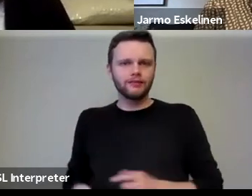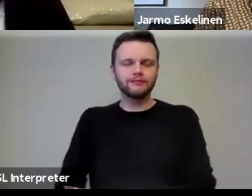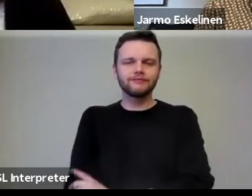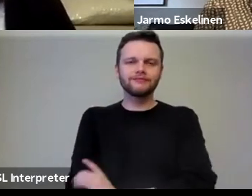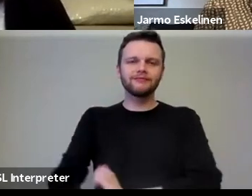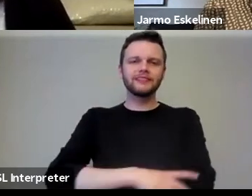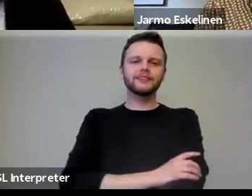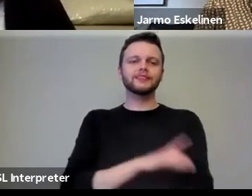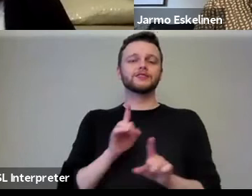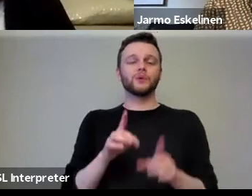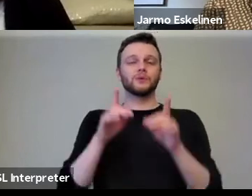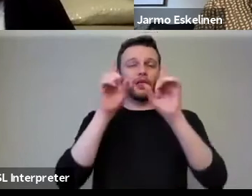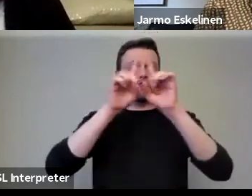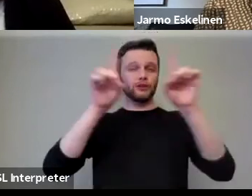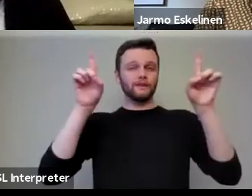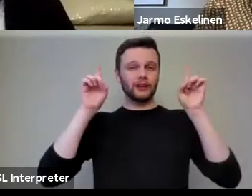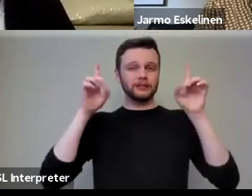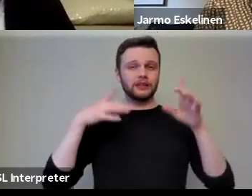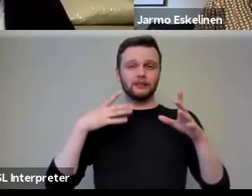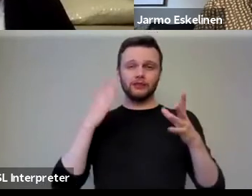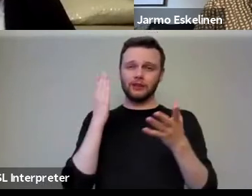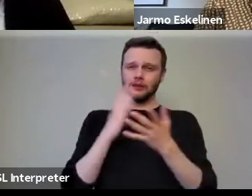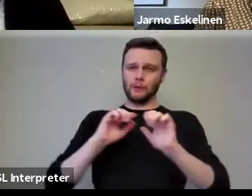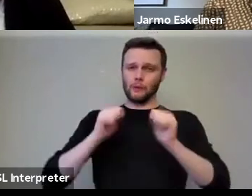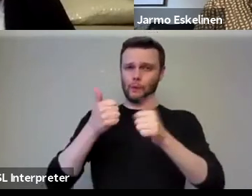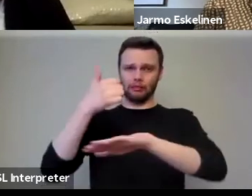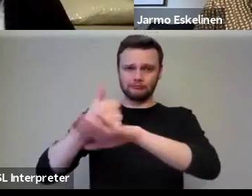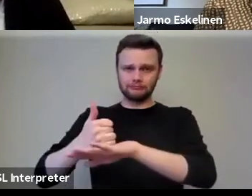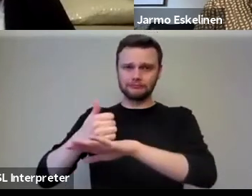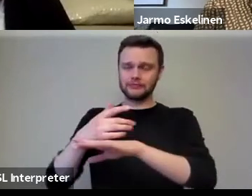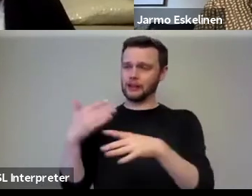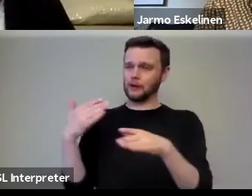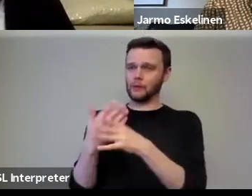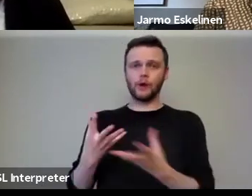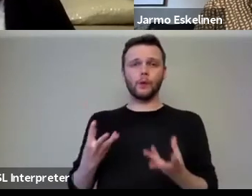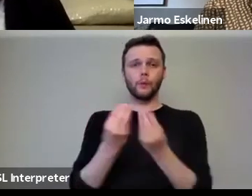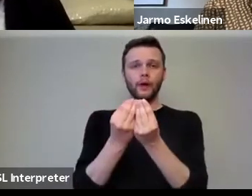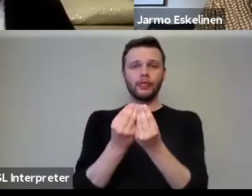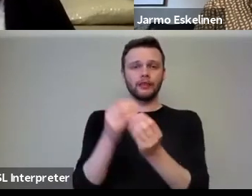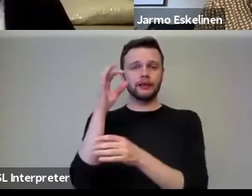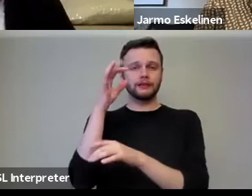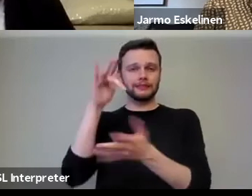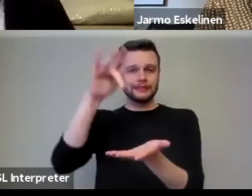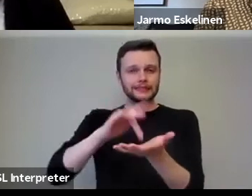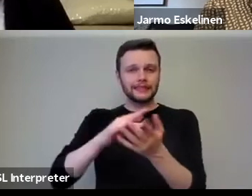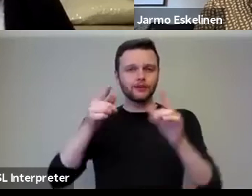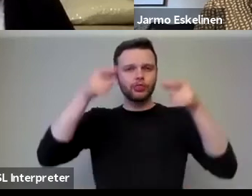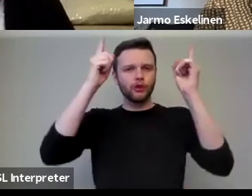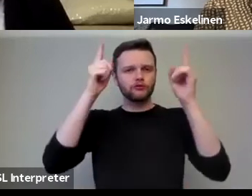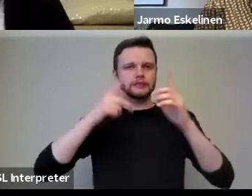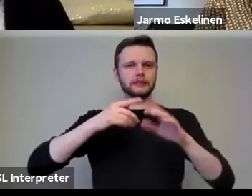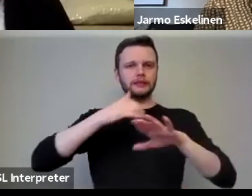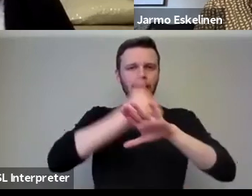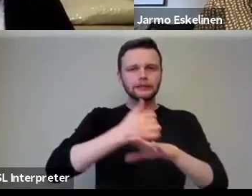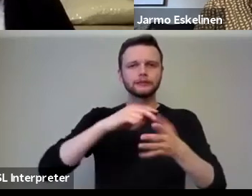universities are really well placed to work with city authorities and institutions to